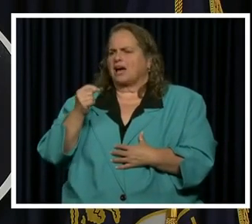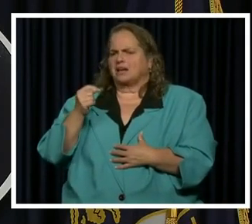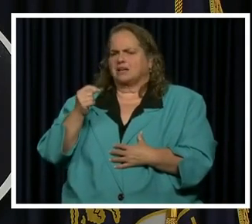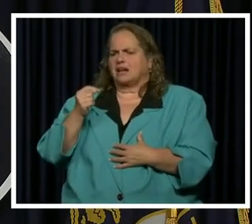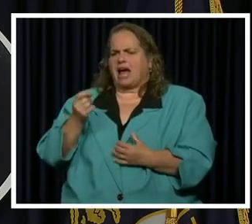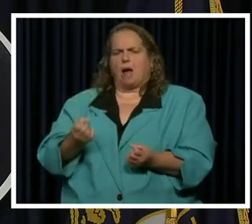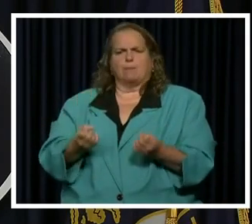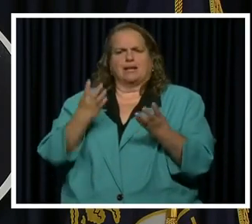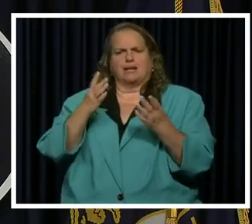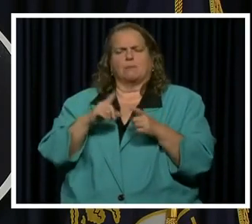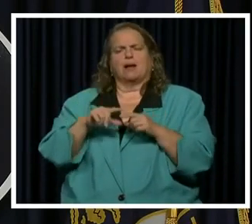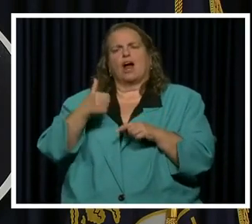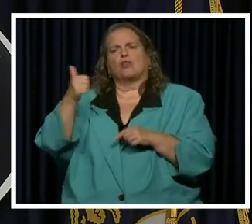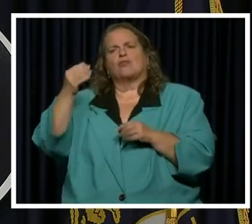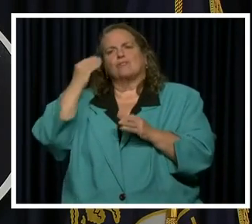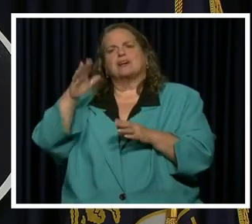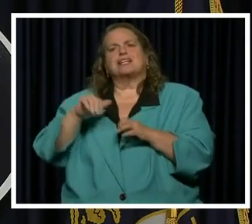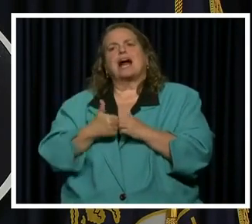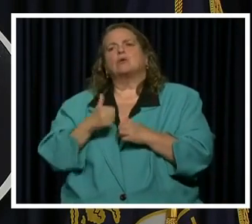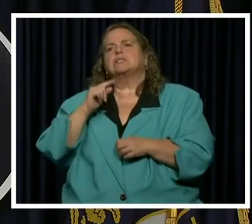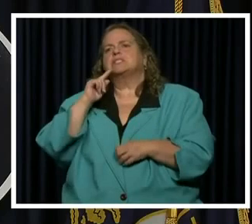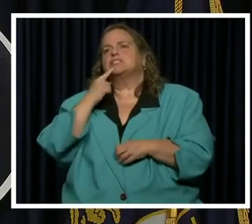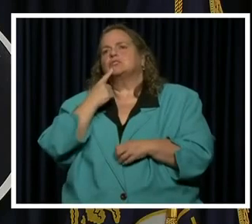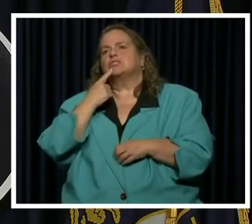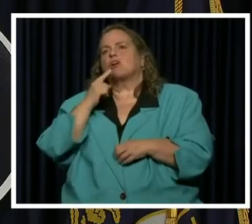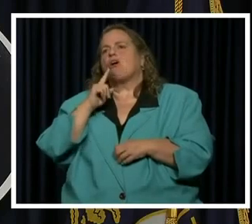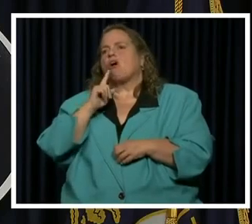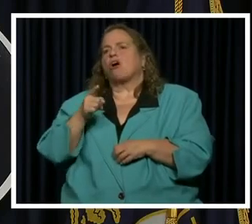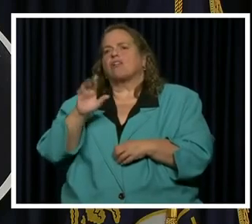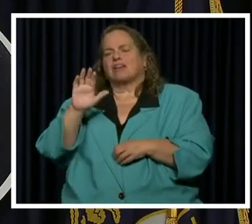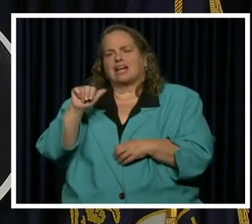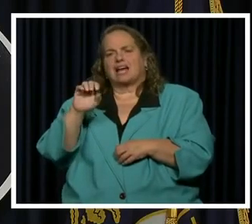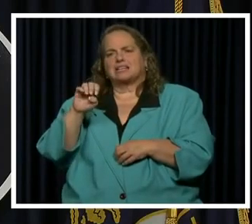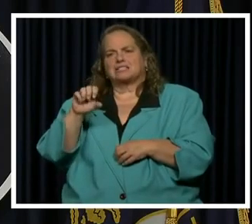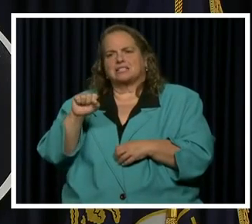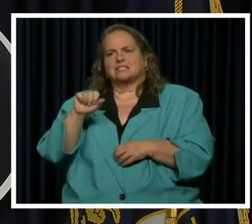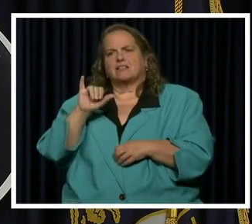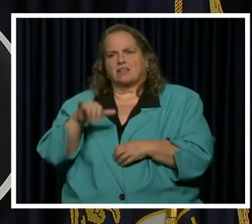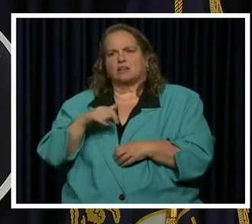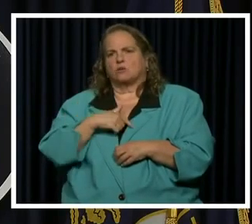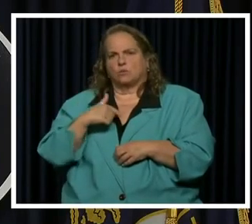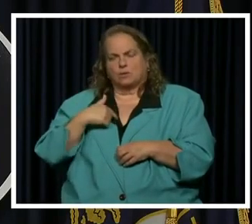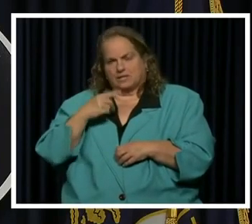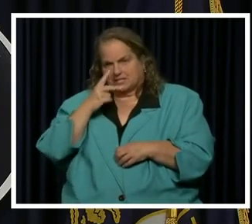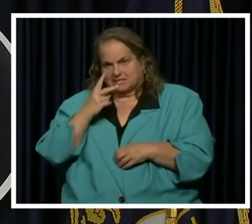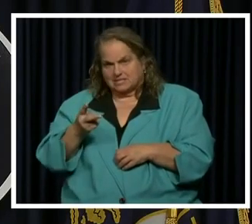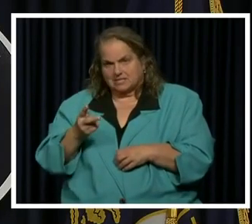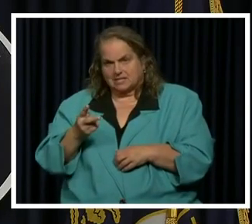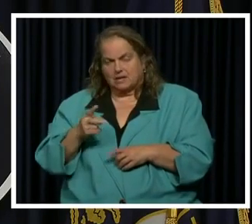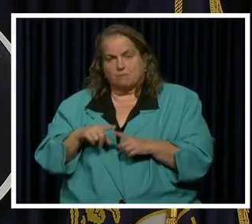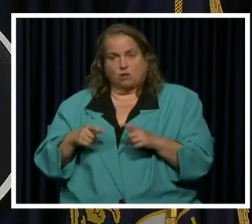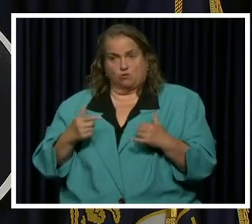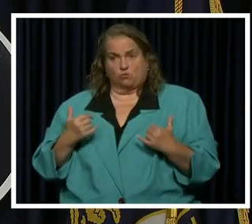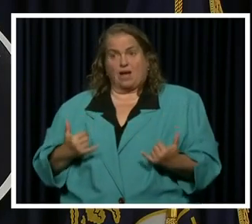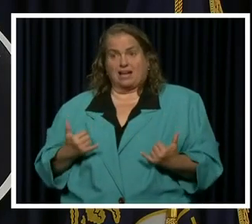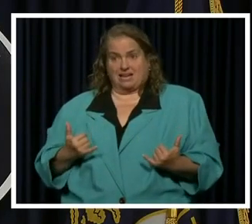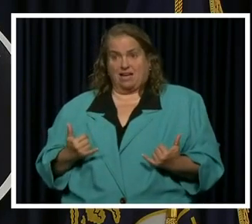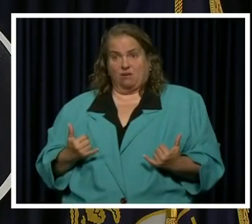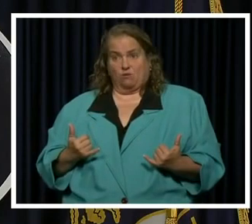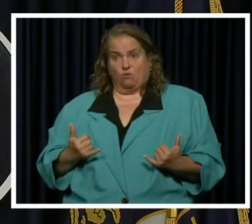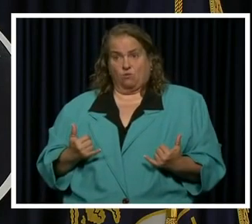bit of the other information and how serious are these cases that that we're seeing. But right now